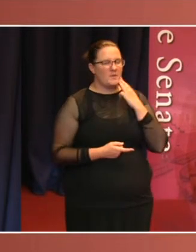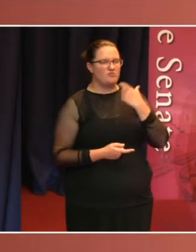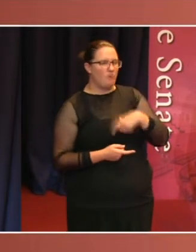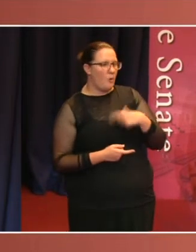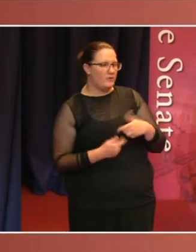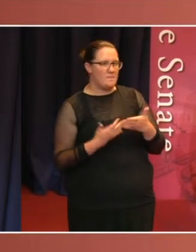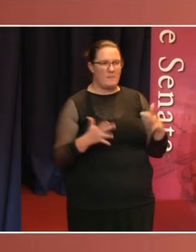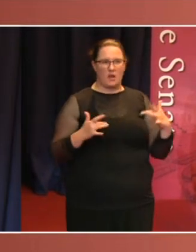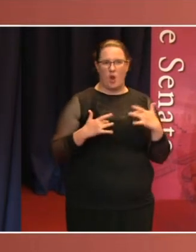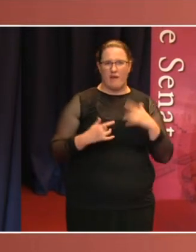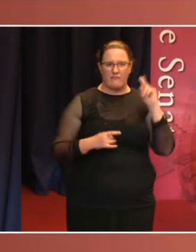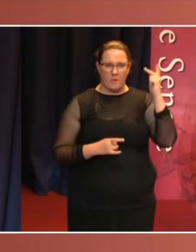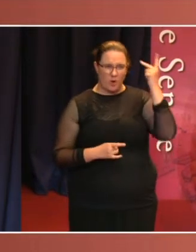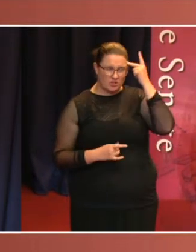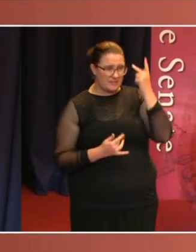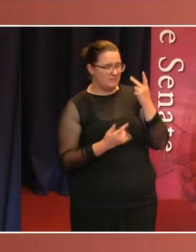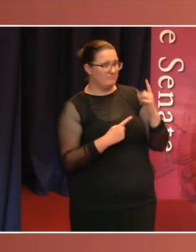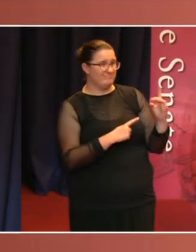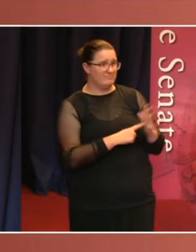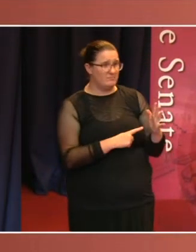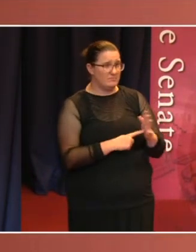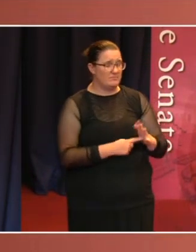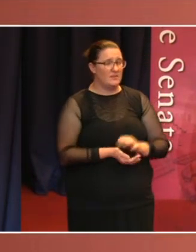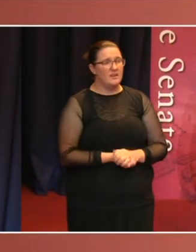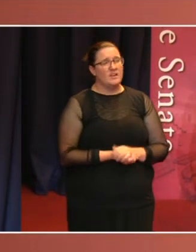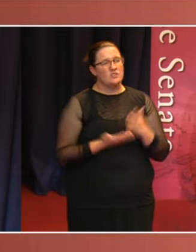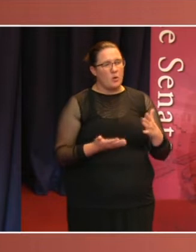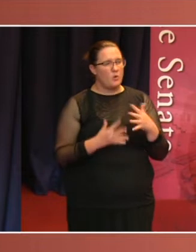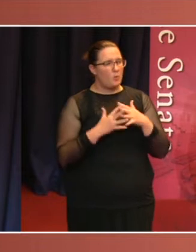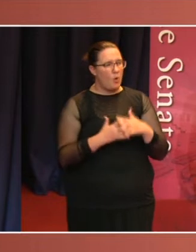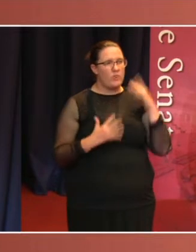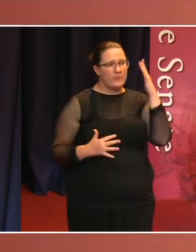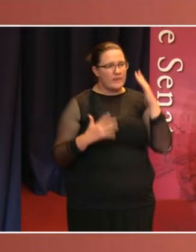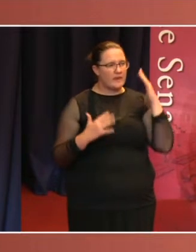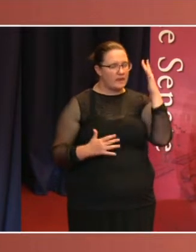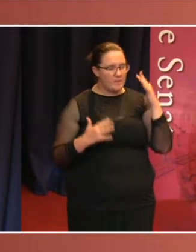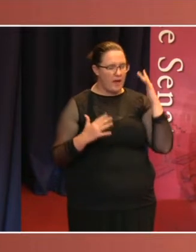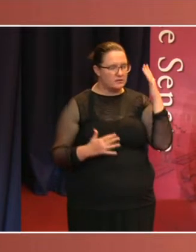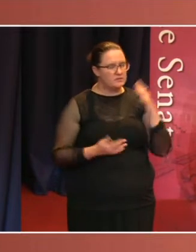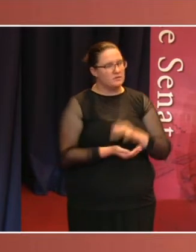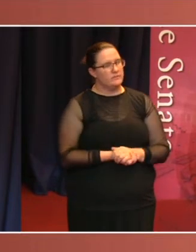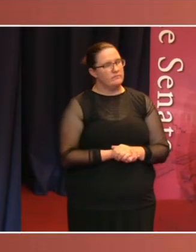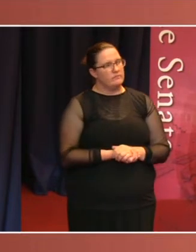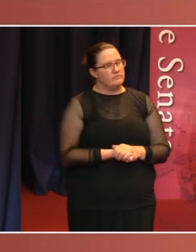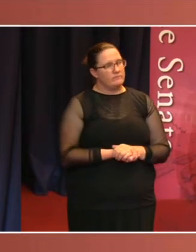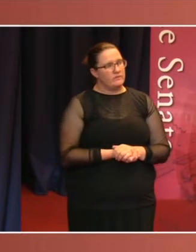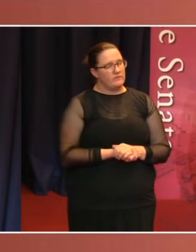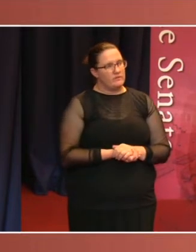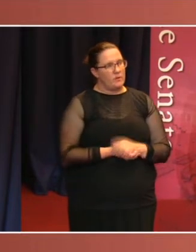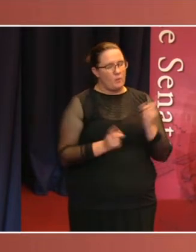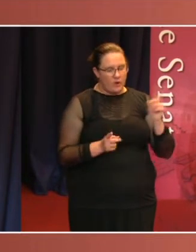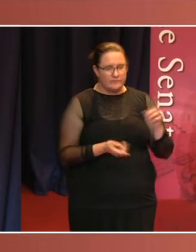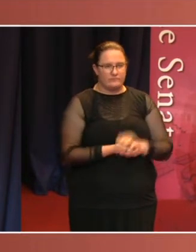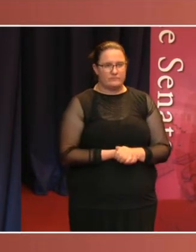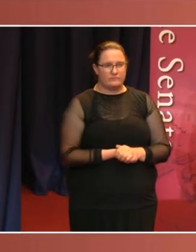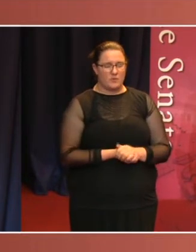particular is at the fore, it's worth reflecting that we're having big success in representation, in